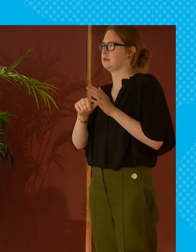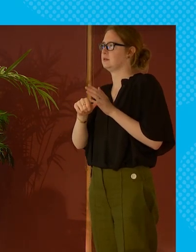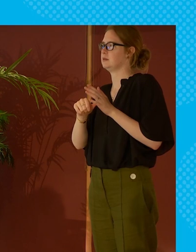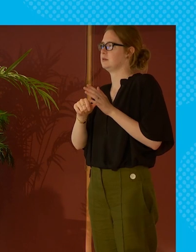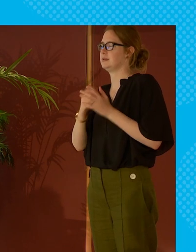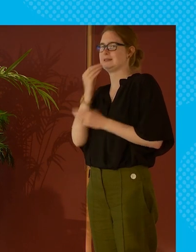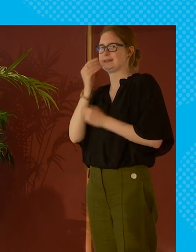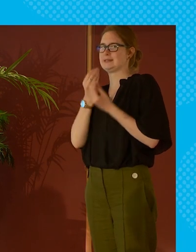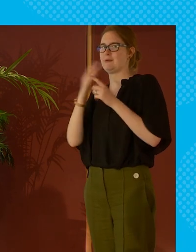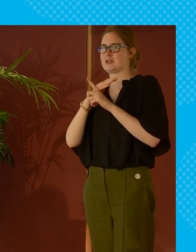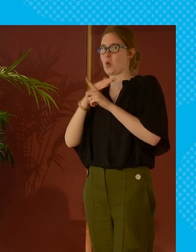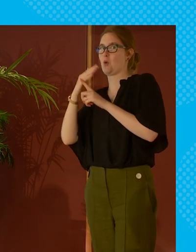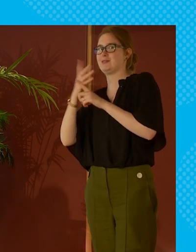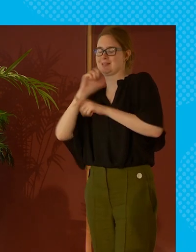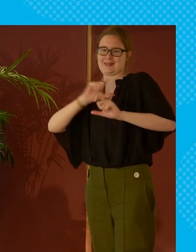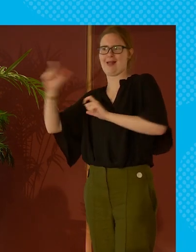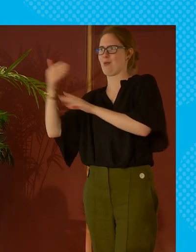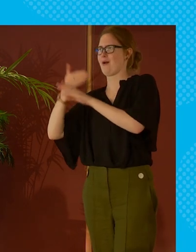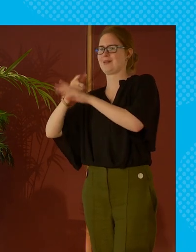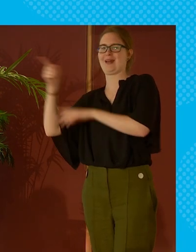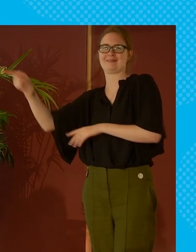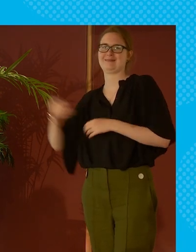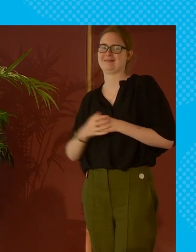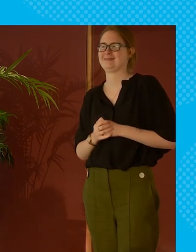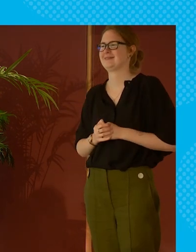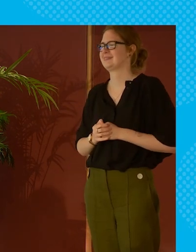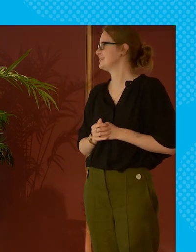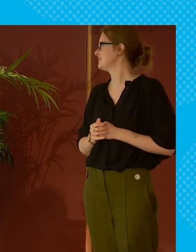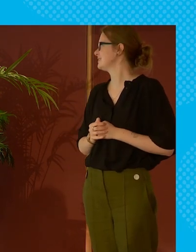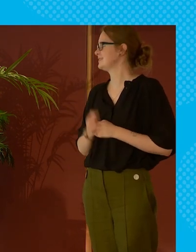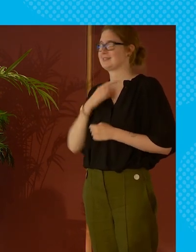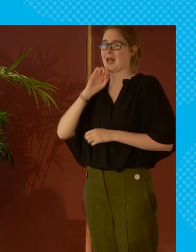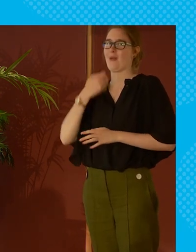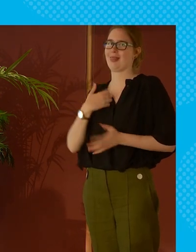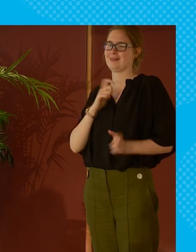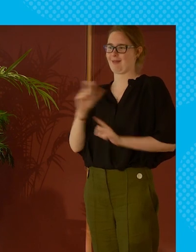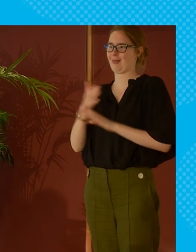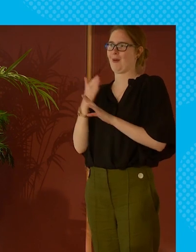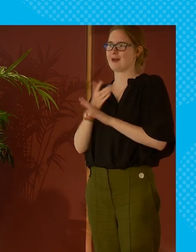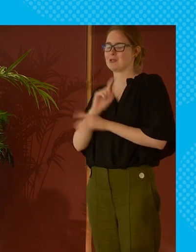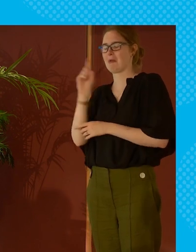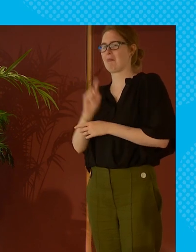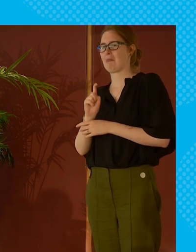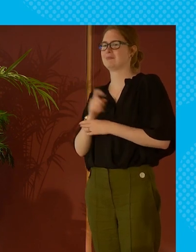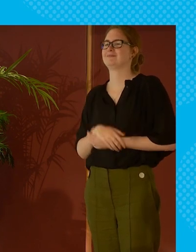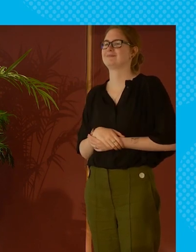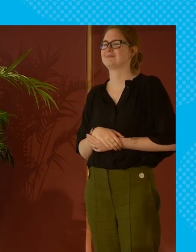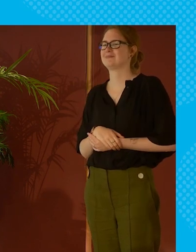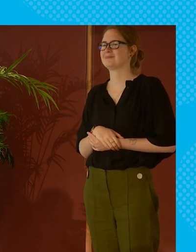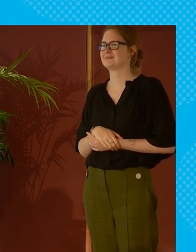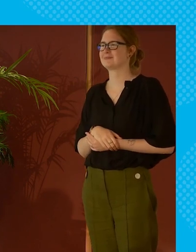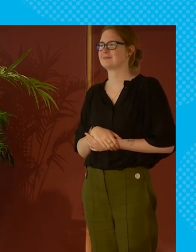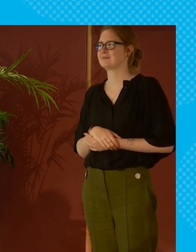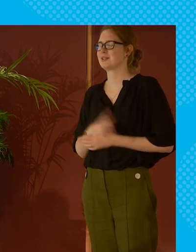well indeed indeed yeah indeed i will be i'm just saying you know as a broad